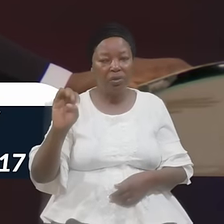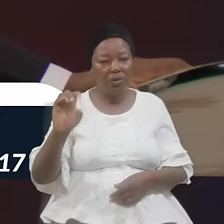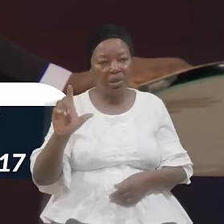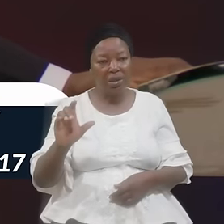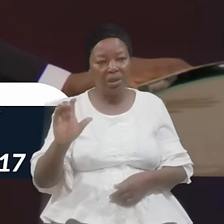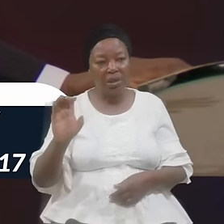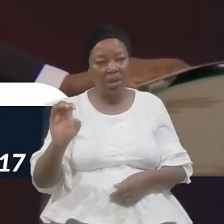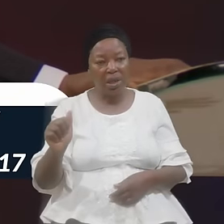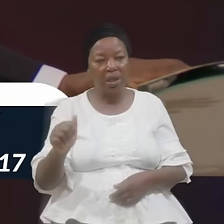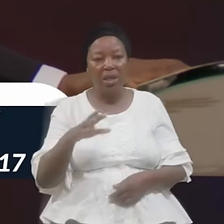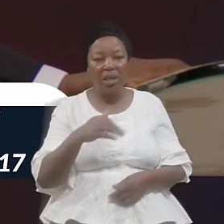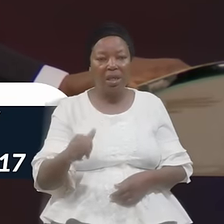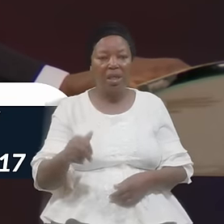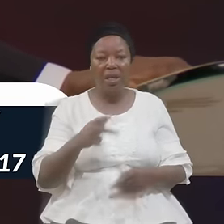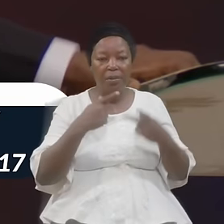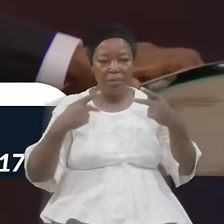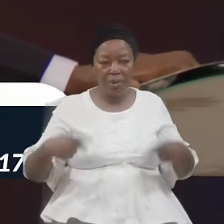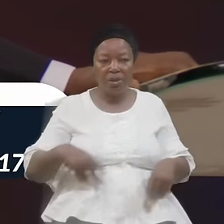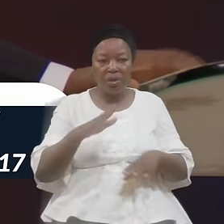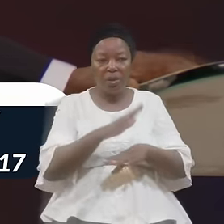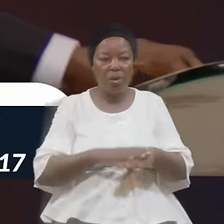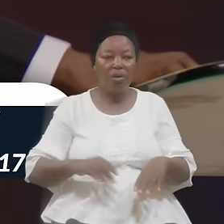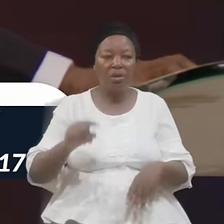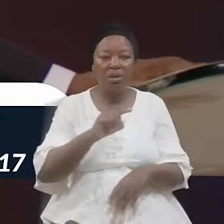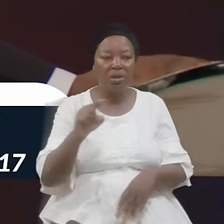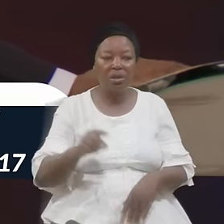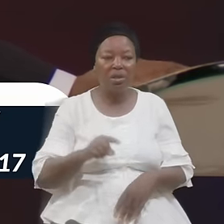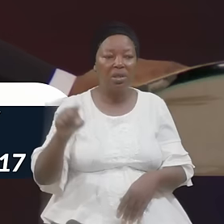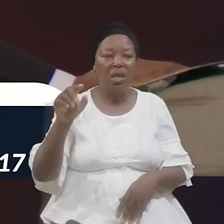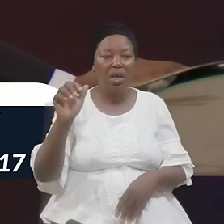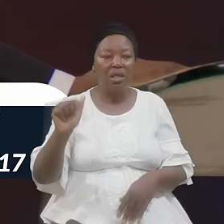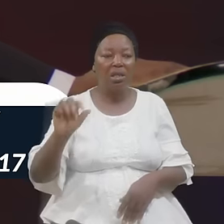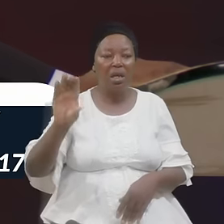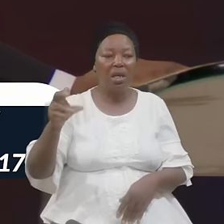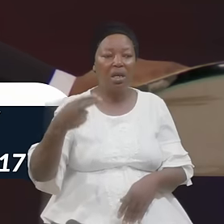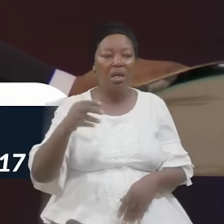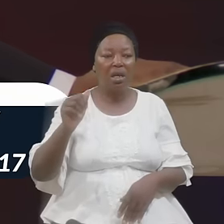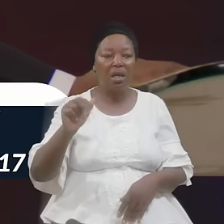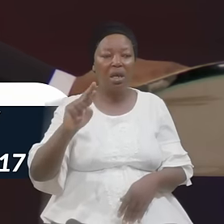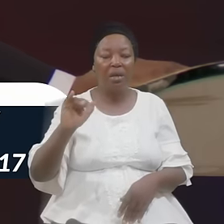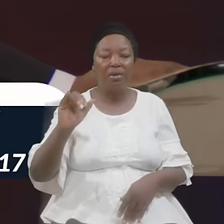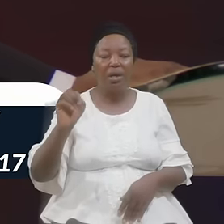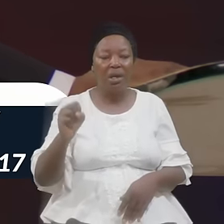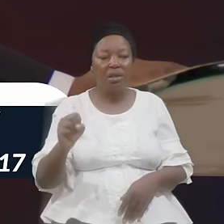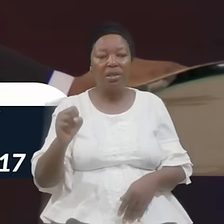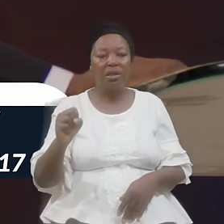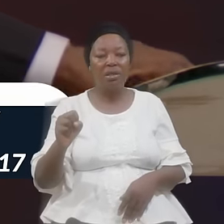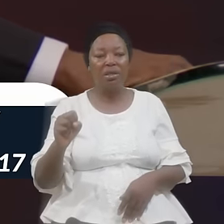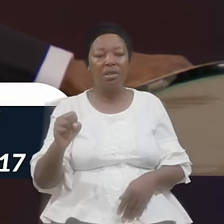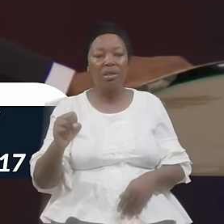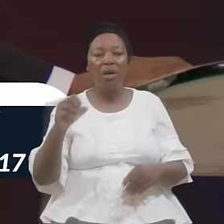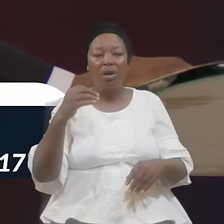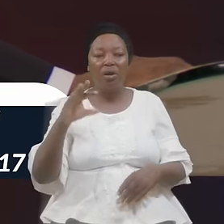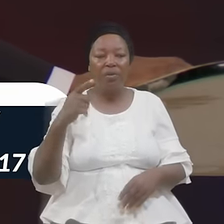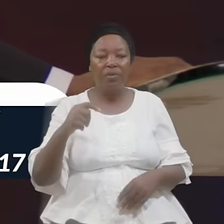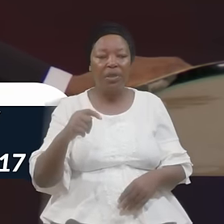Named Zacharias Of The Cause Of Abiah And